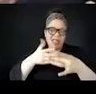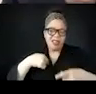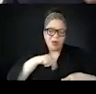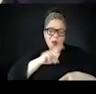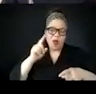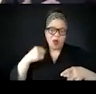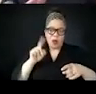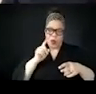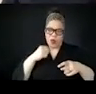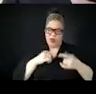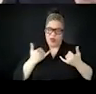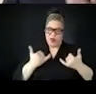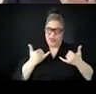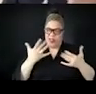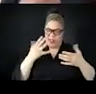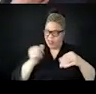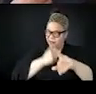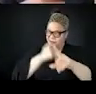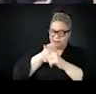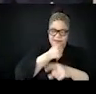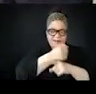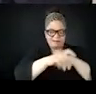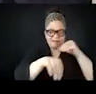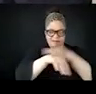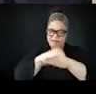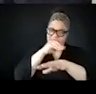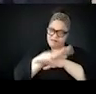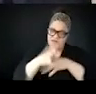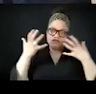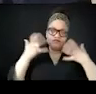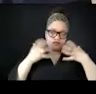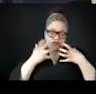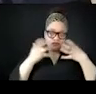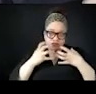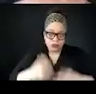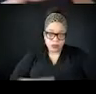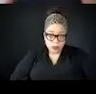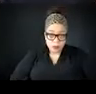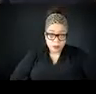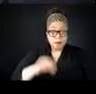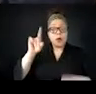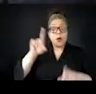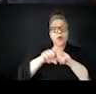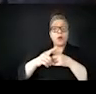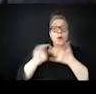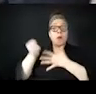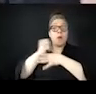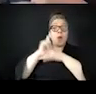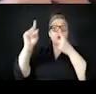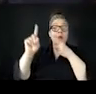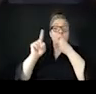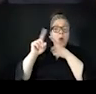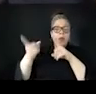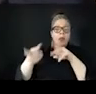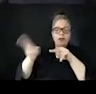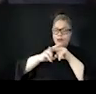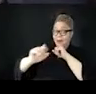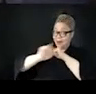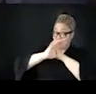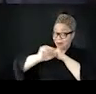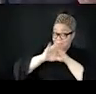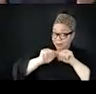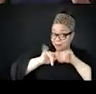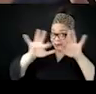primary goal was to increase circulation of papers for profit and influence. Um, does this ring a bell for folks? Does it seem